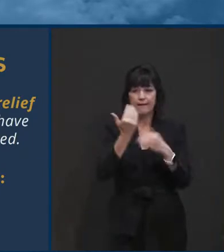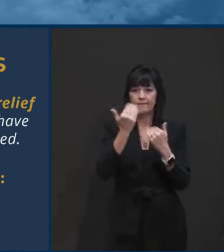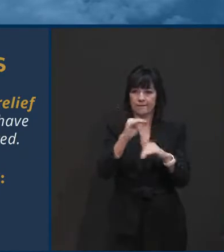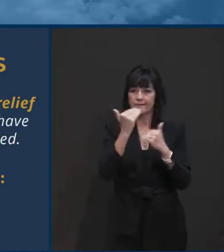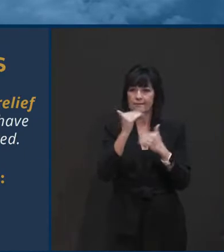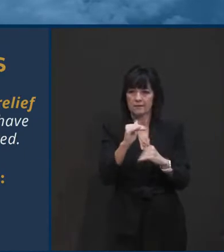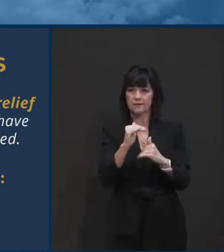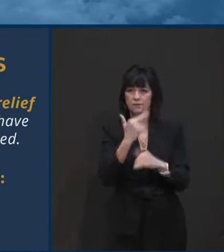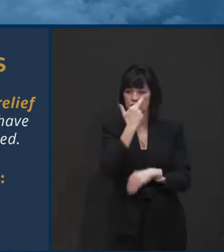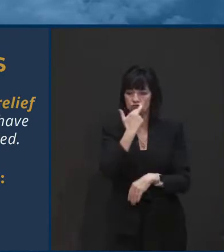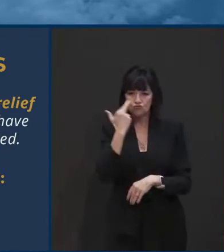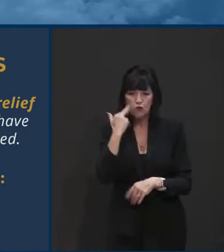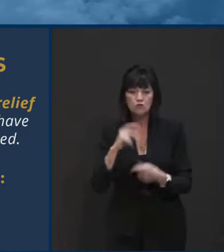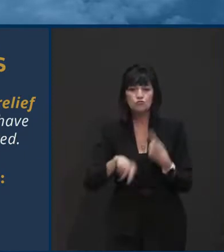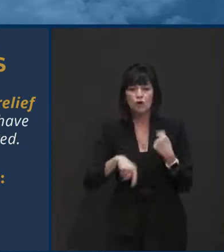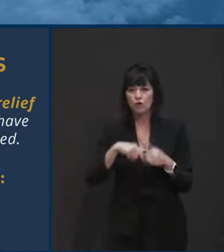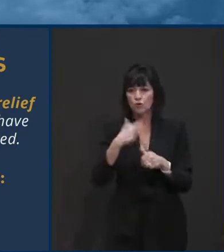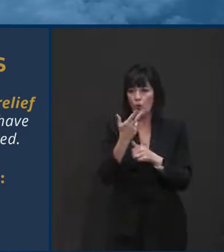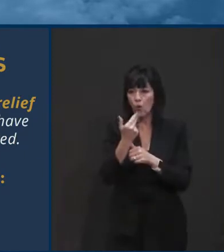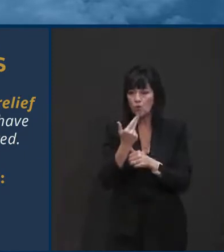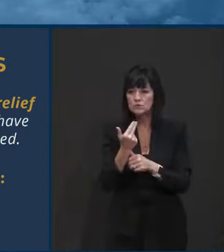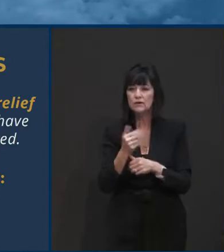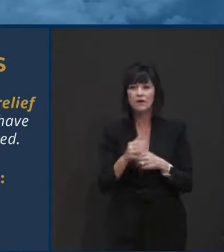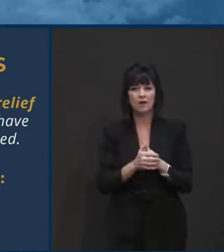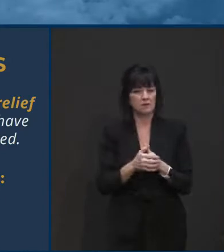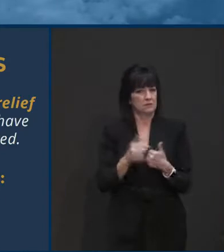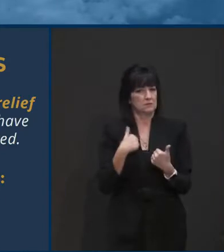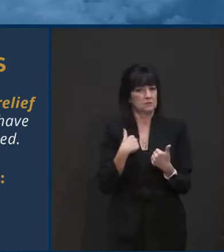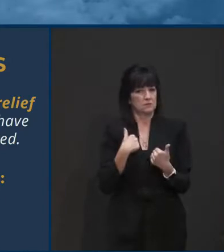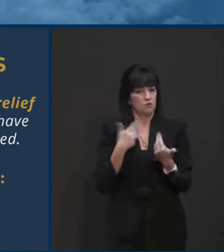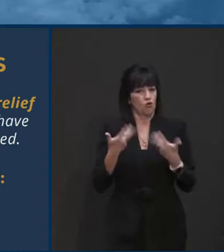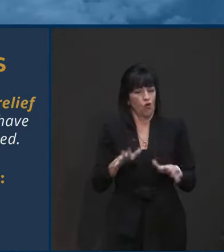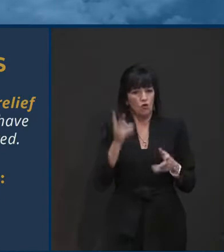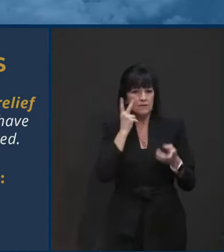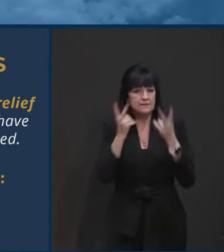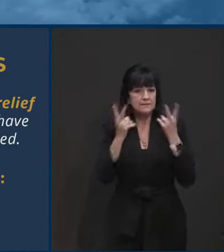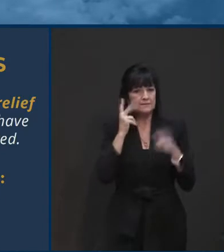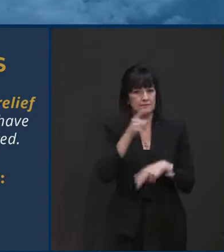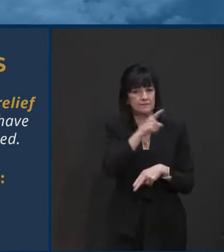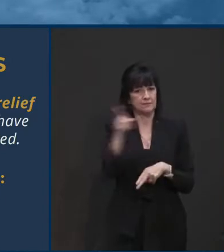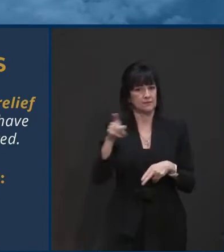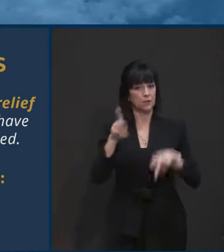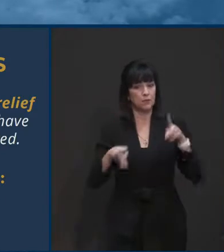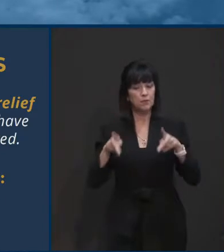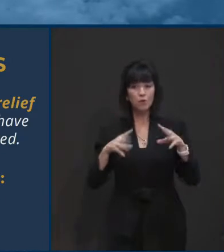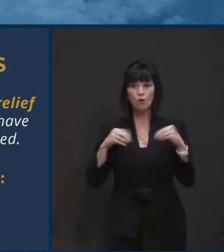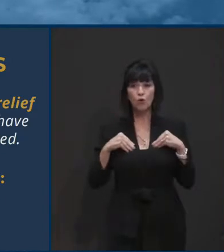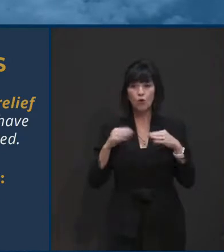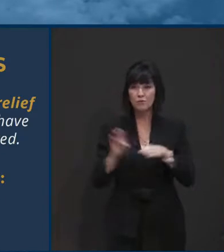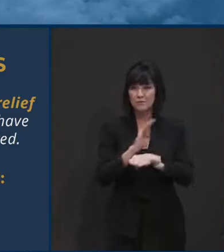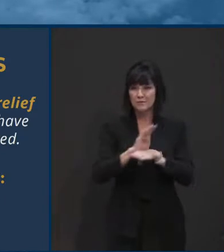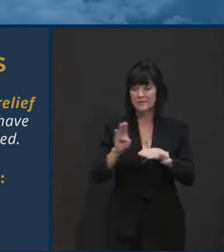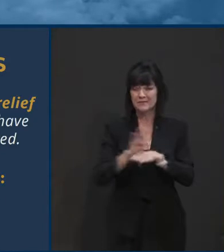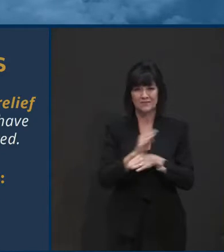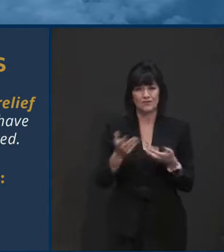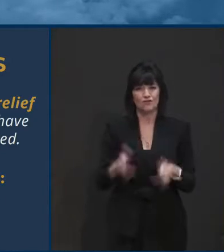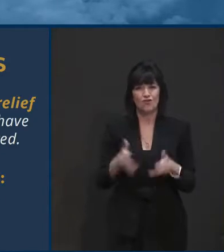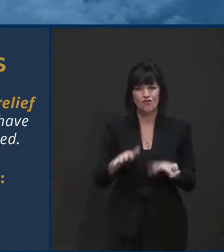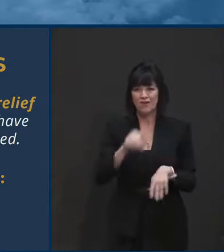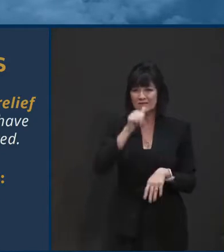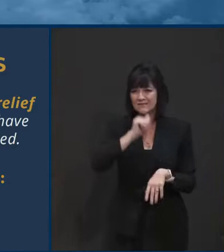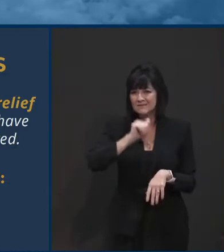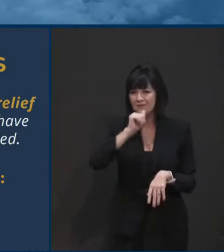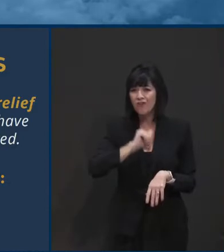that, uh, those business owners already have made, uh, based on the importance, uh, that they